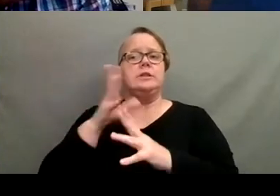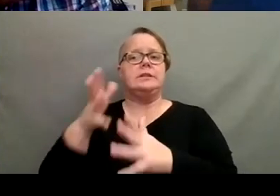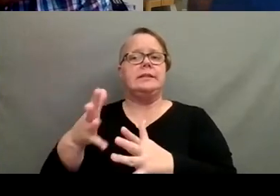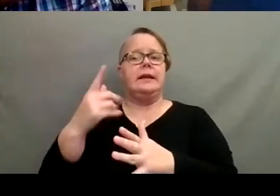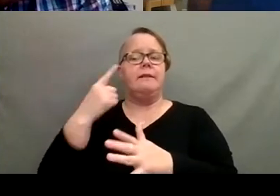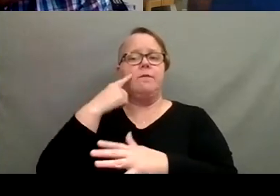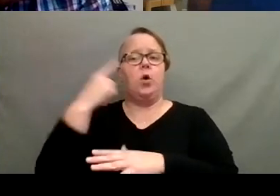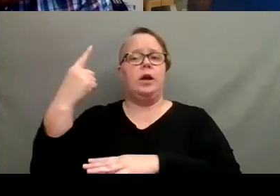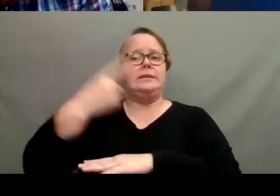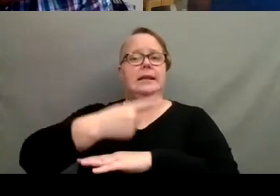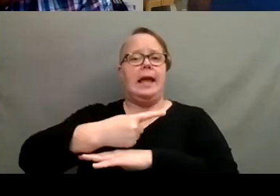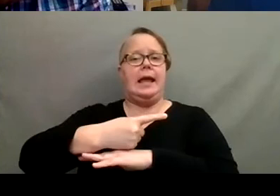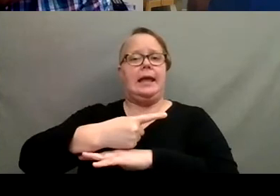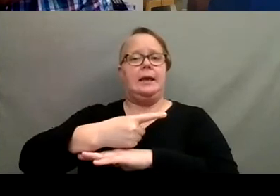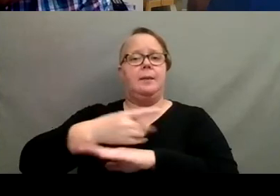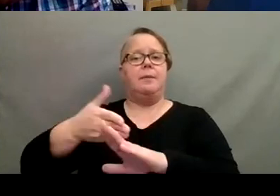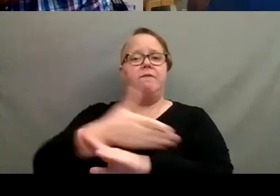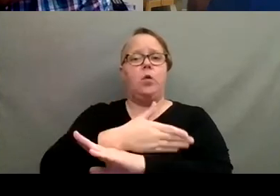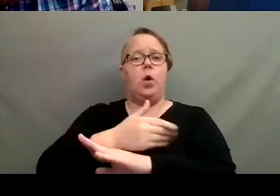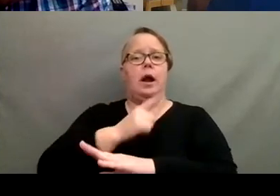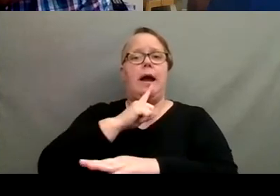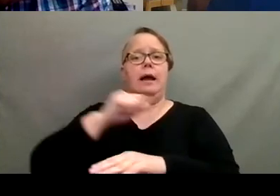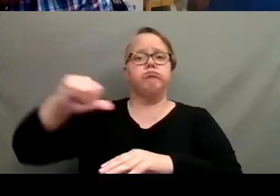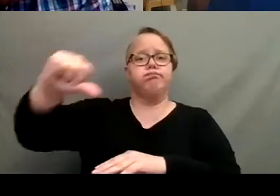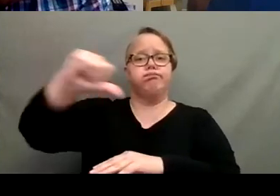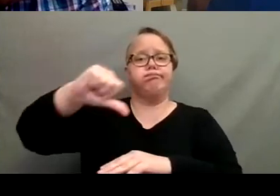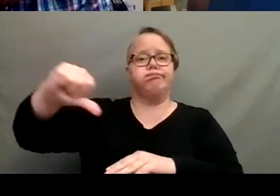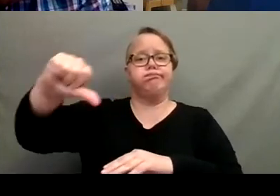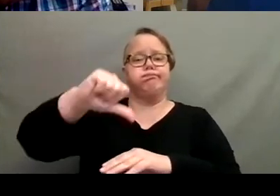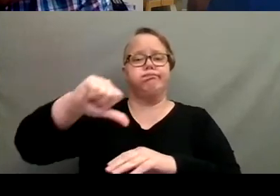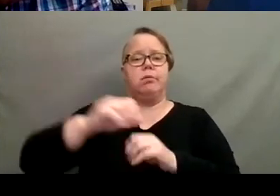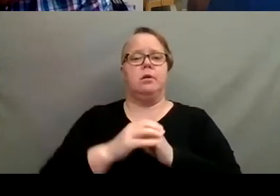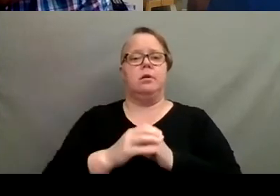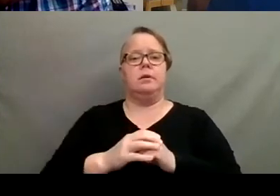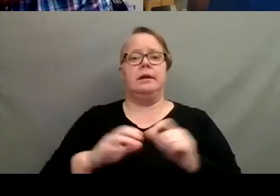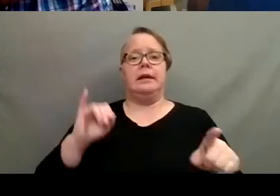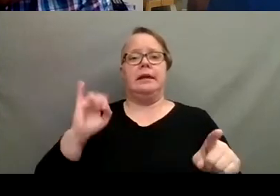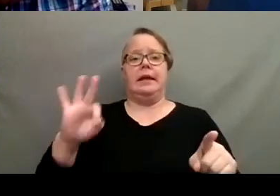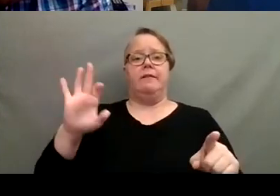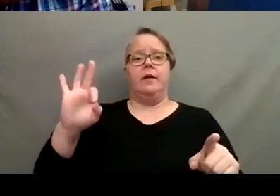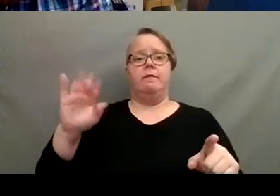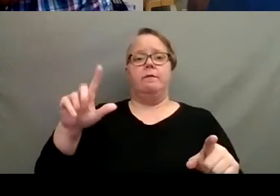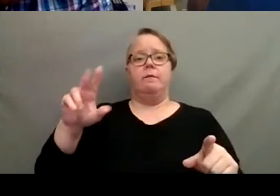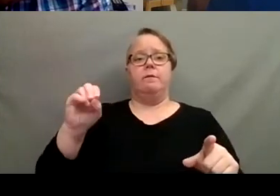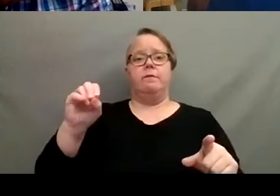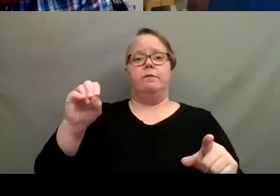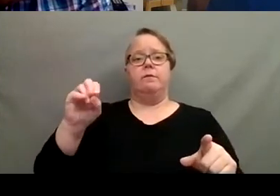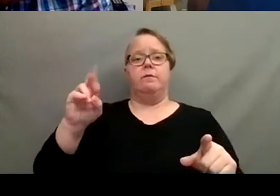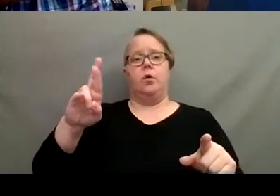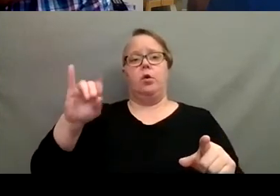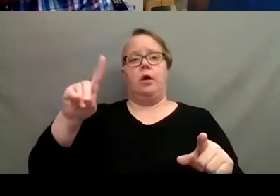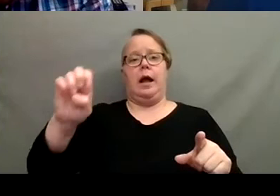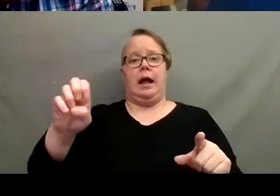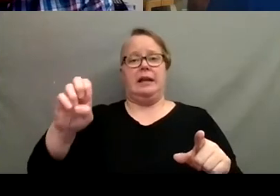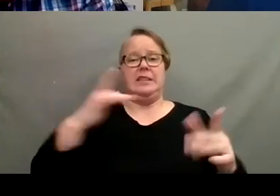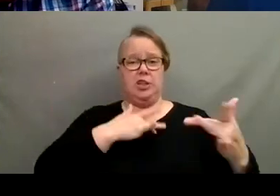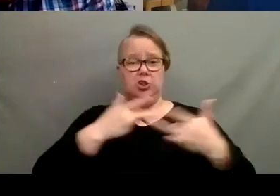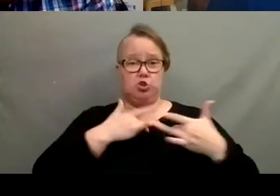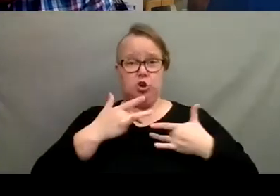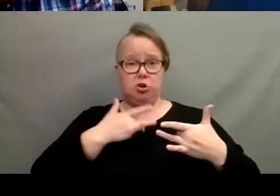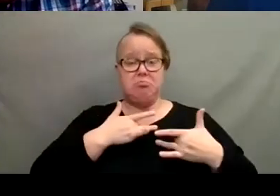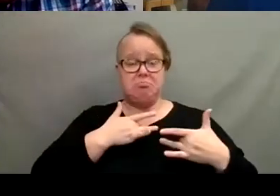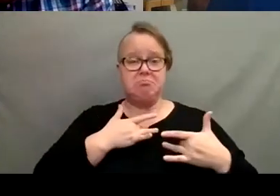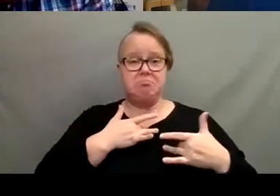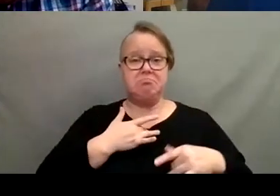my plants? So if, if fluoride's a concern for you, then you definitely can. Like if you do have that, that,